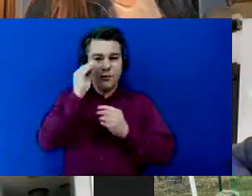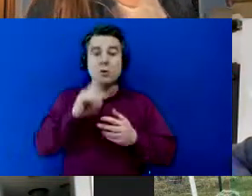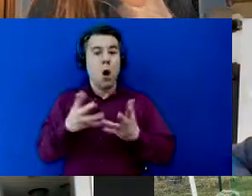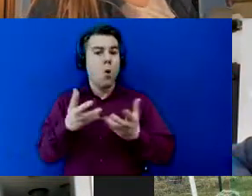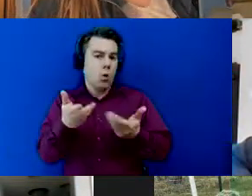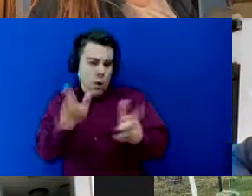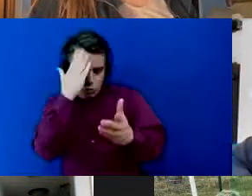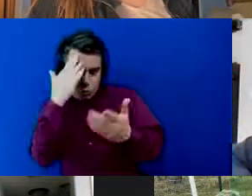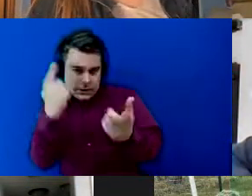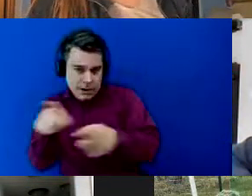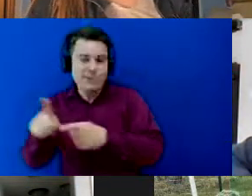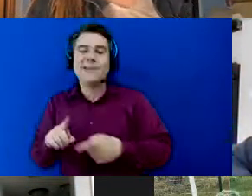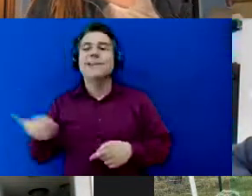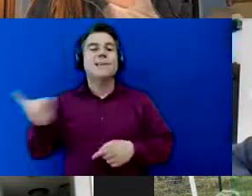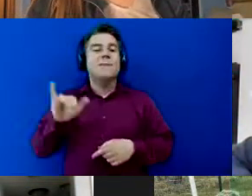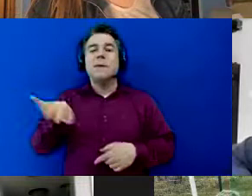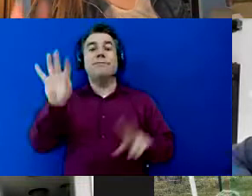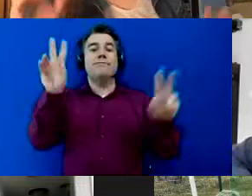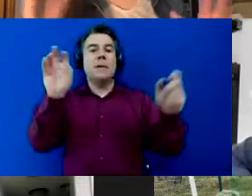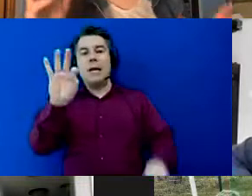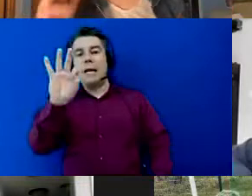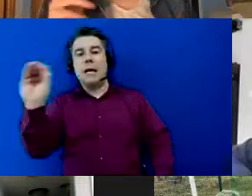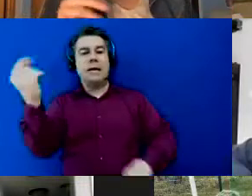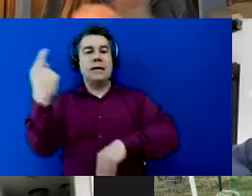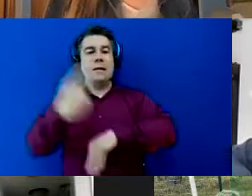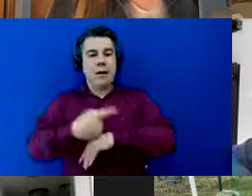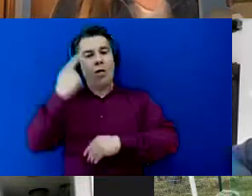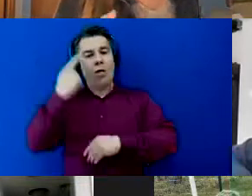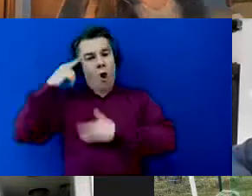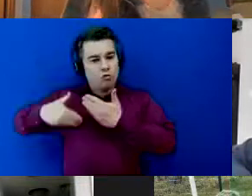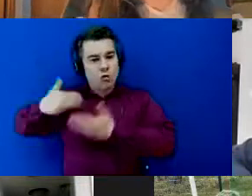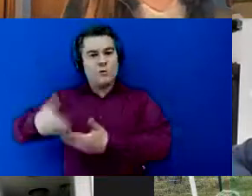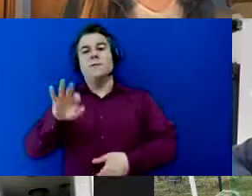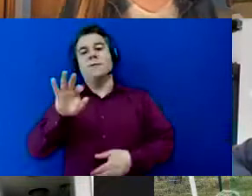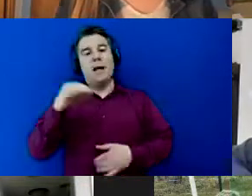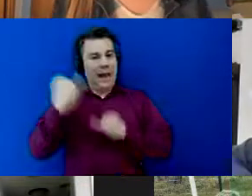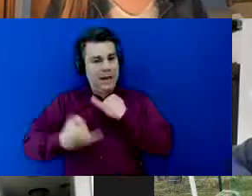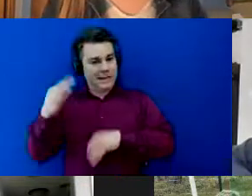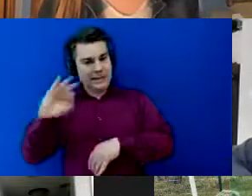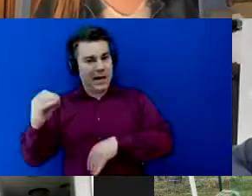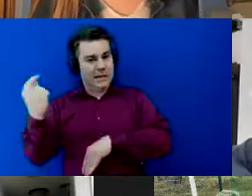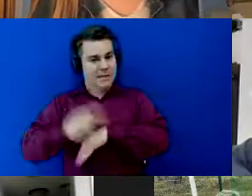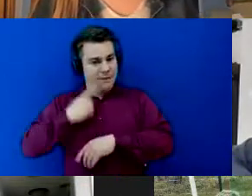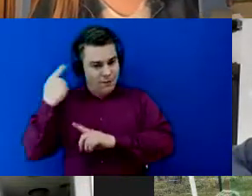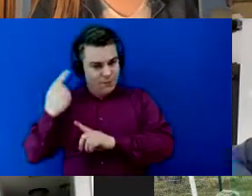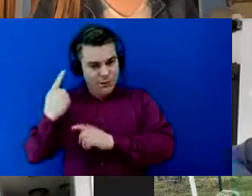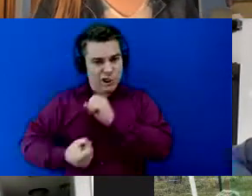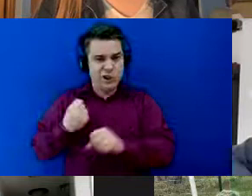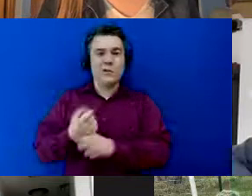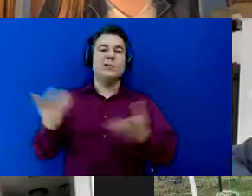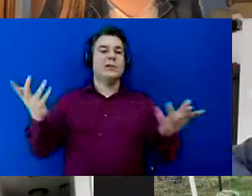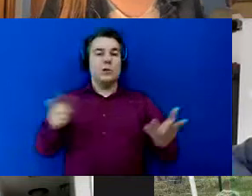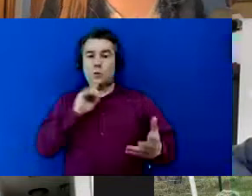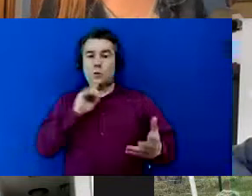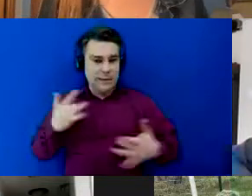kind of that same 90 day um thought process at 90 the last 90 days so it's exciting your whole everything